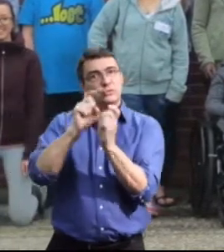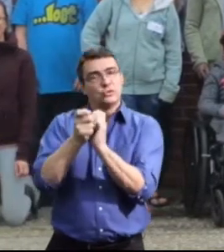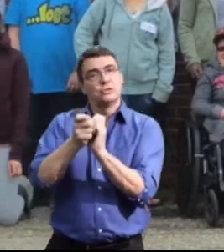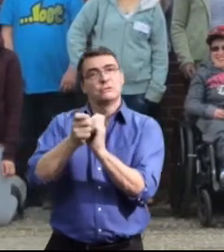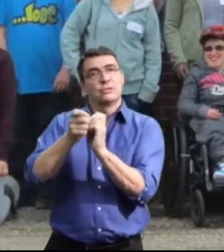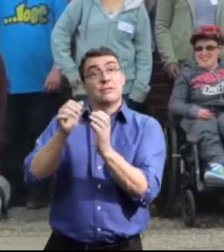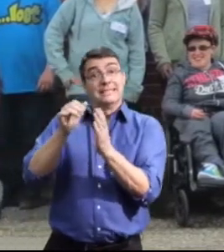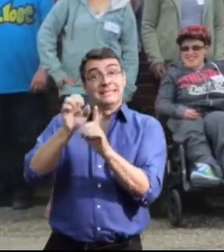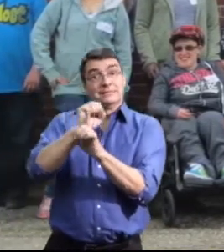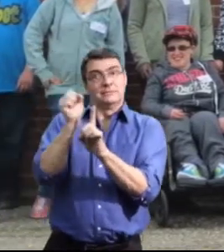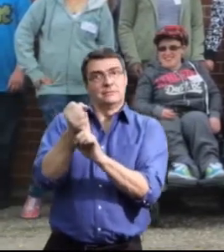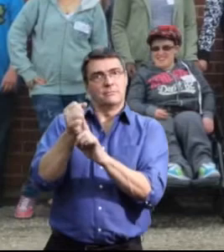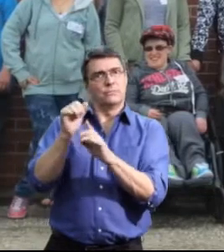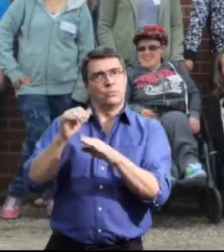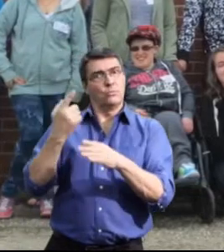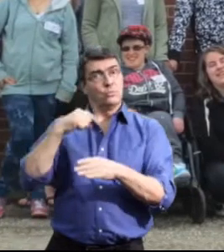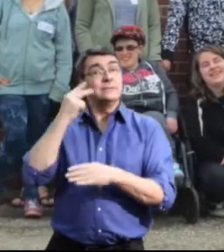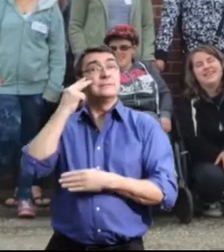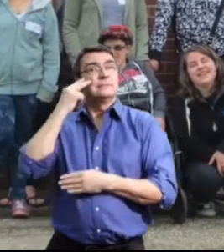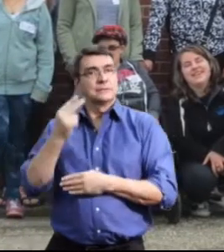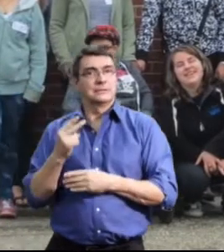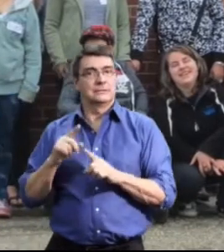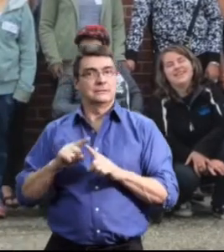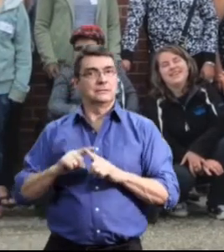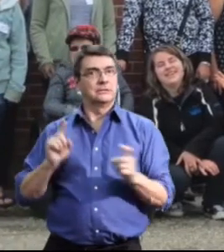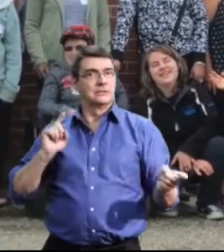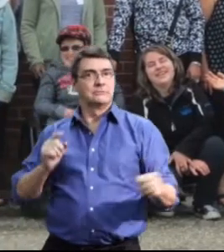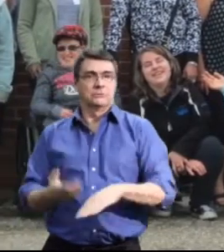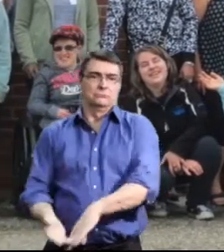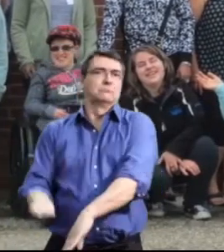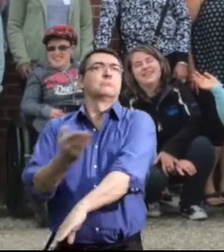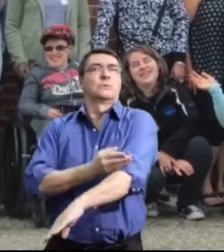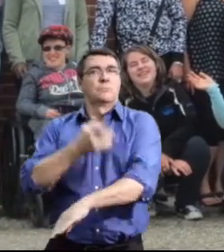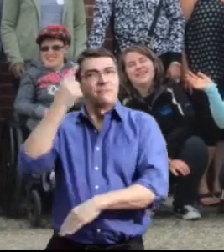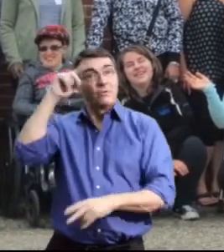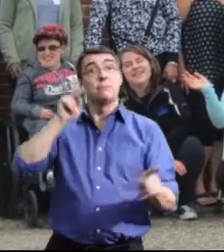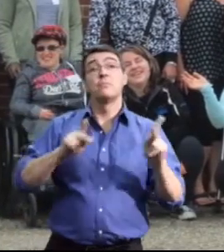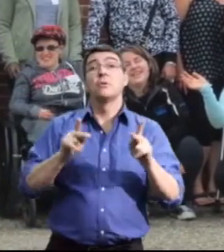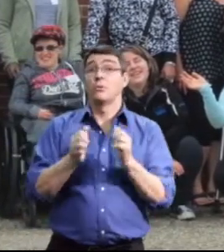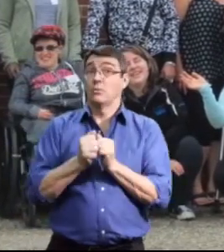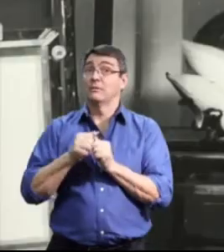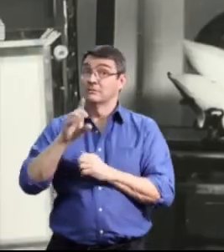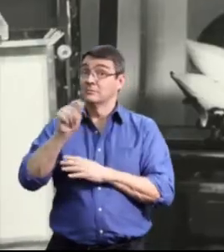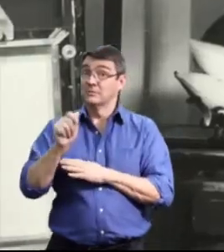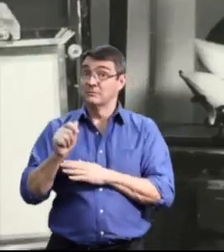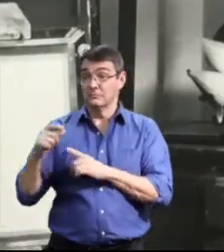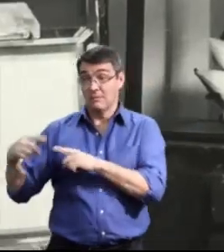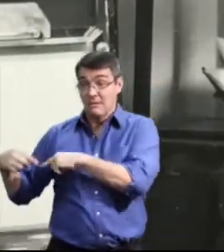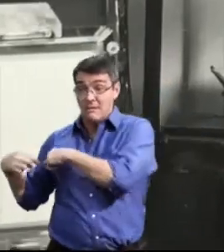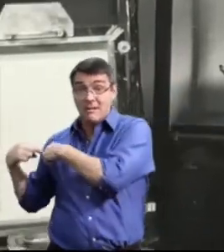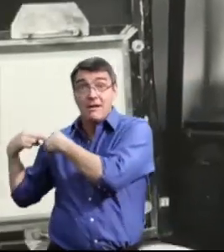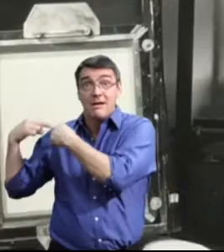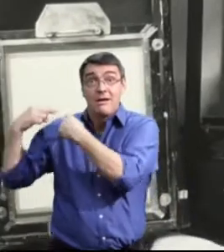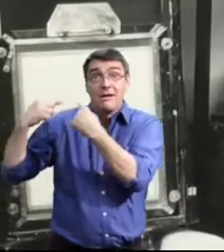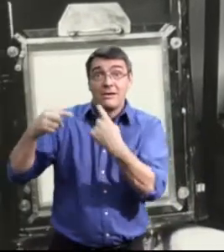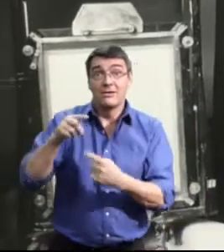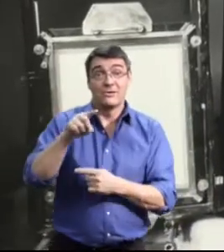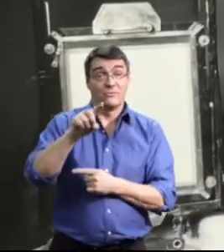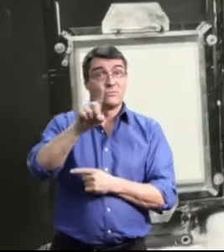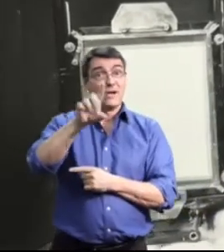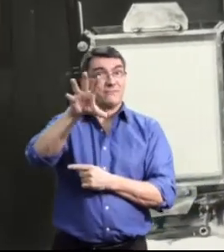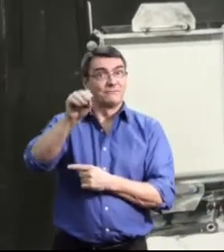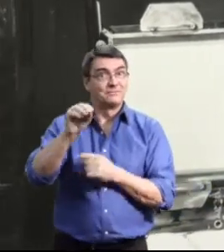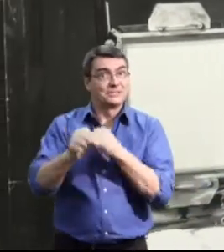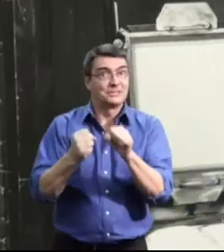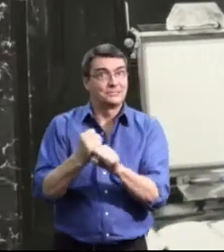practices to achieve dramatic improvements for people with disabilities. We've all come a long way over